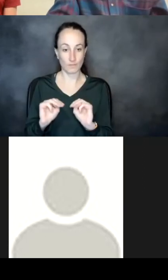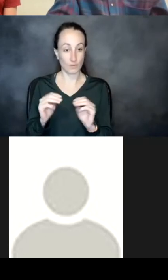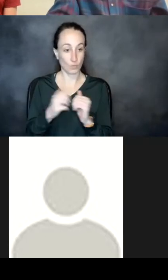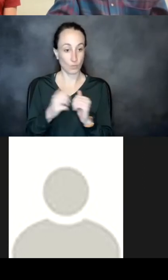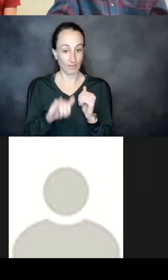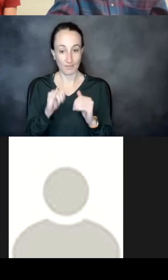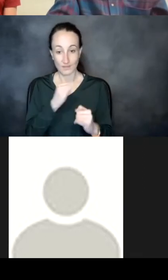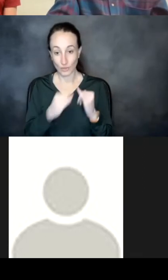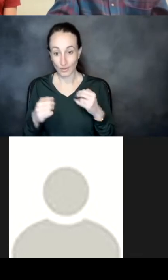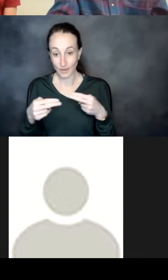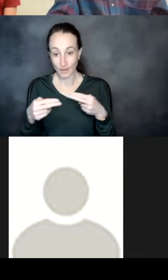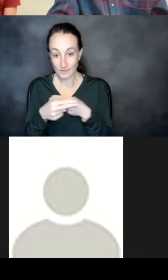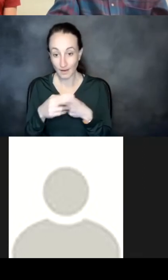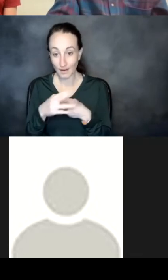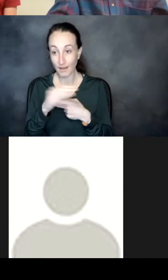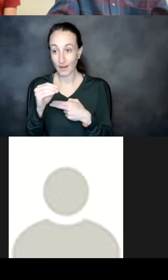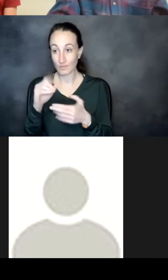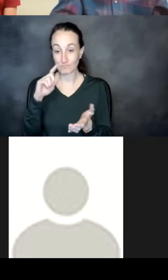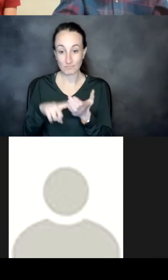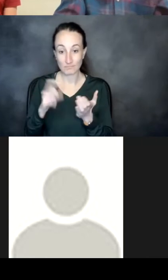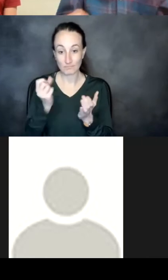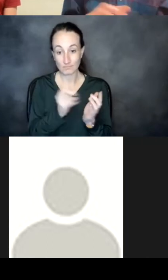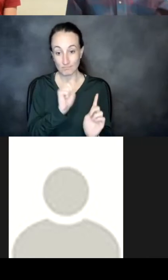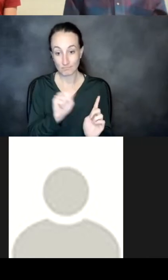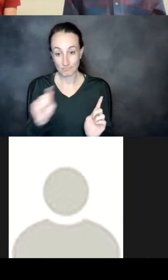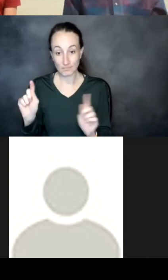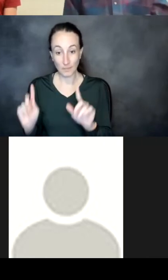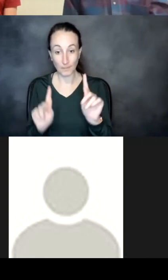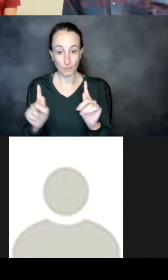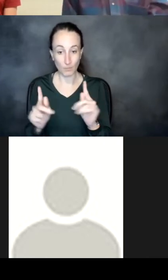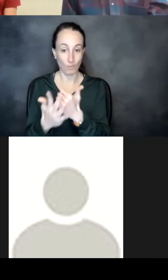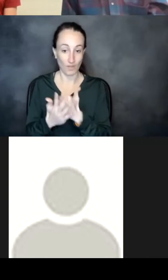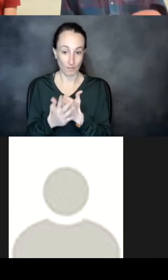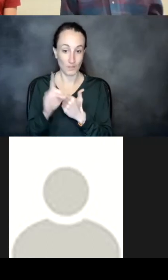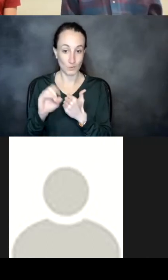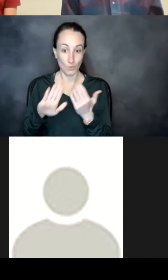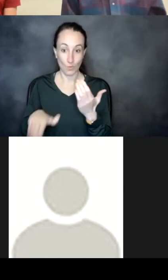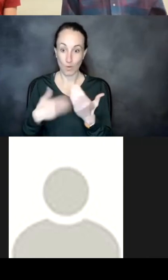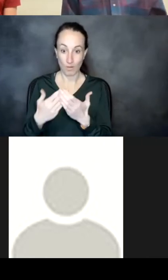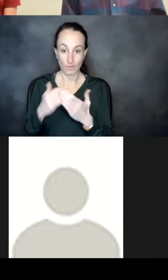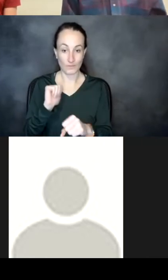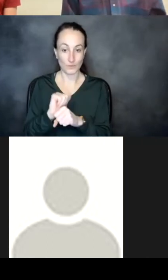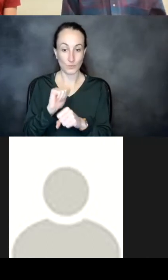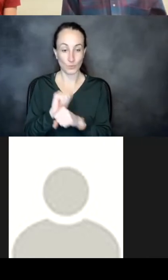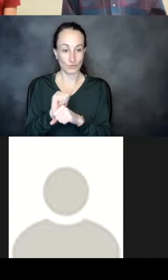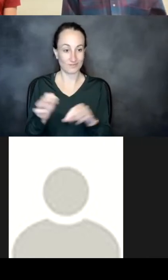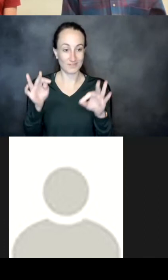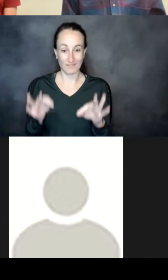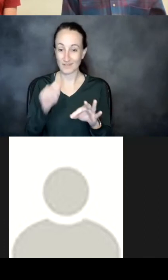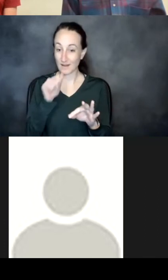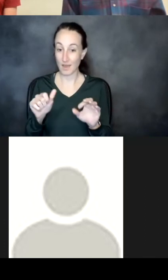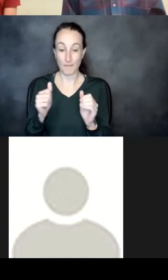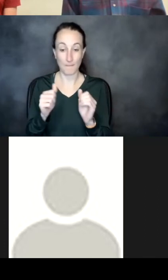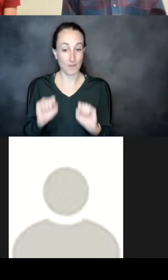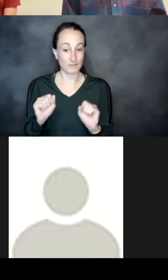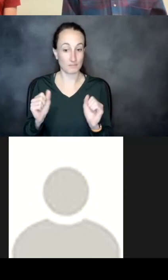that's our last slide and we just need to acknowledge all of these people that have helped us do all of this work uh and it definitely wouldn't have been possible